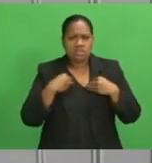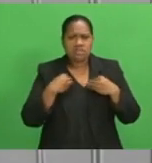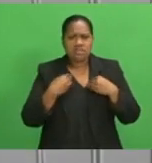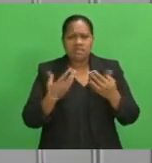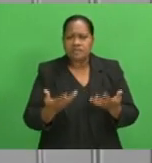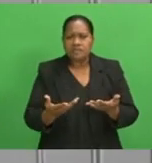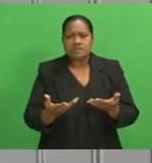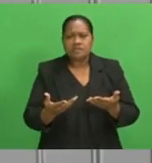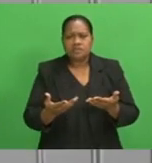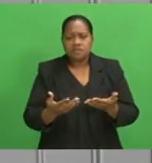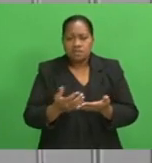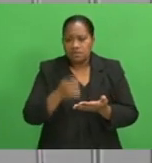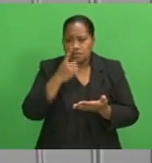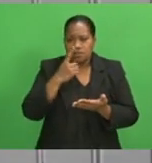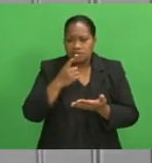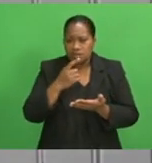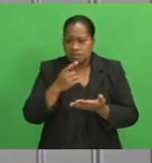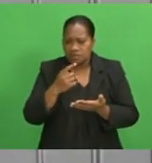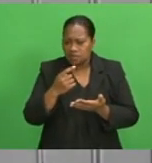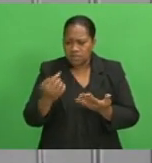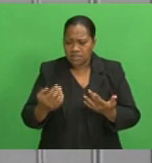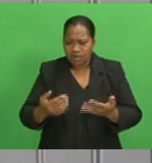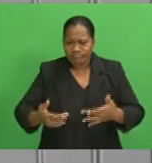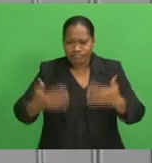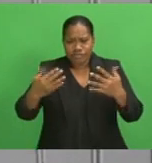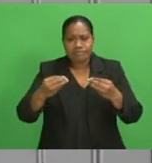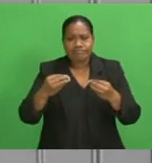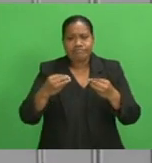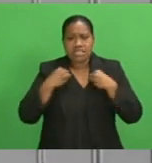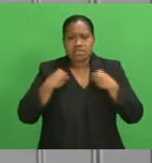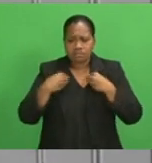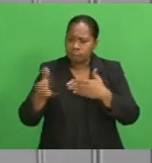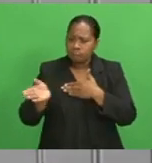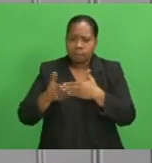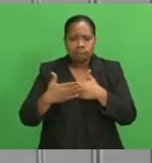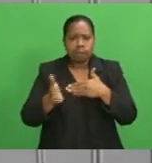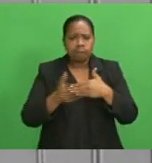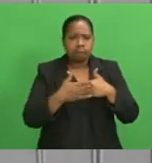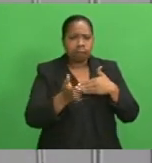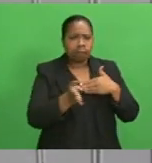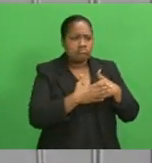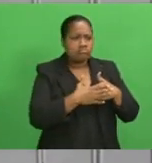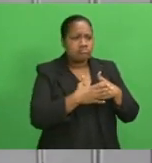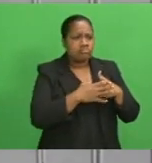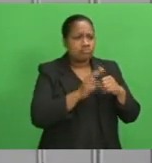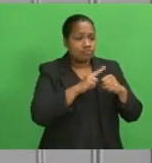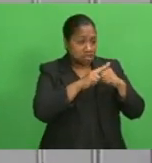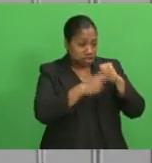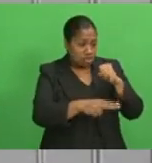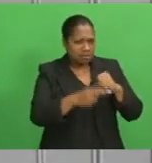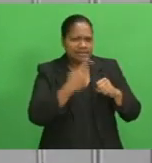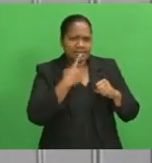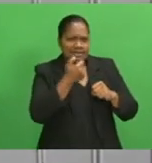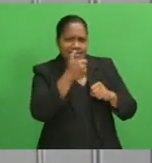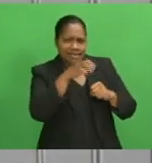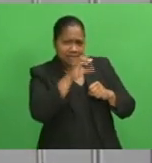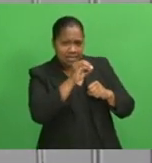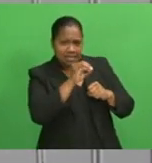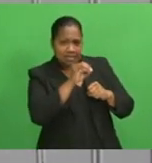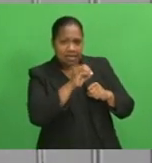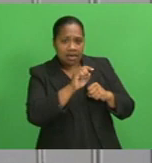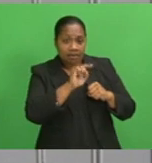The number of businesses that have closed down, according to the news, it's only 60, but I think there's a lot more than that.